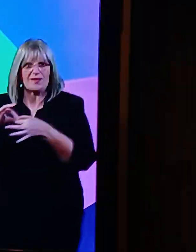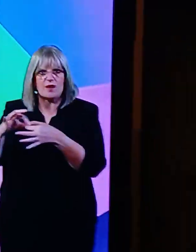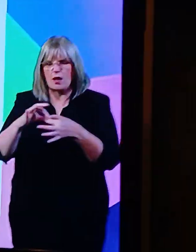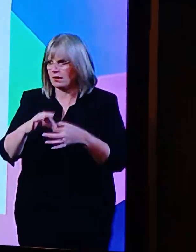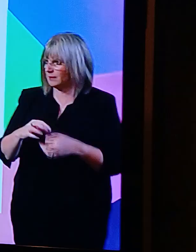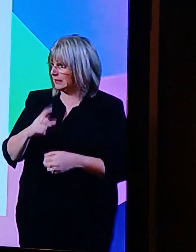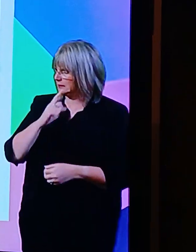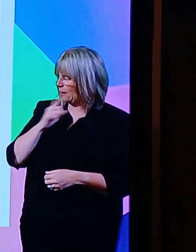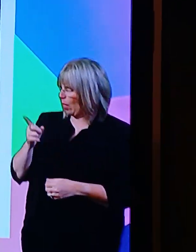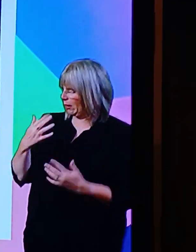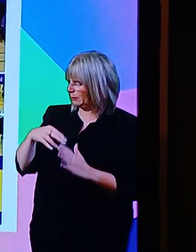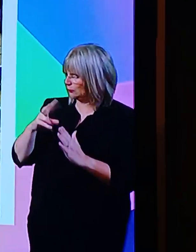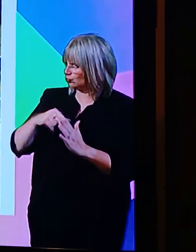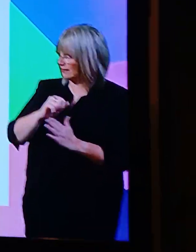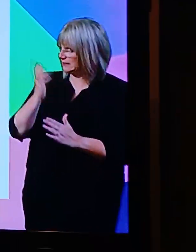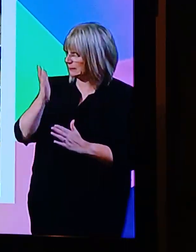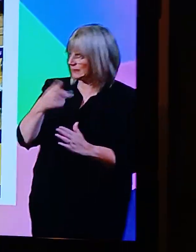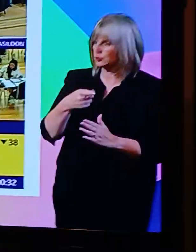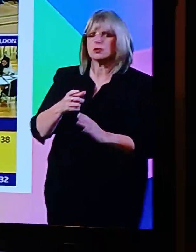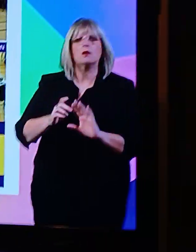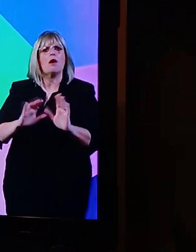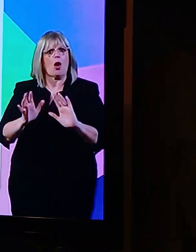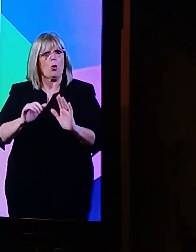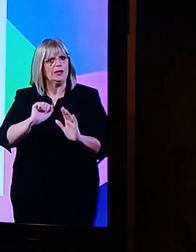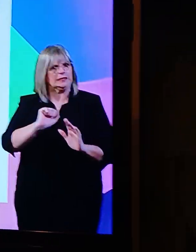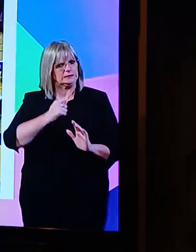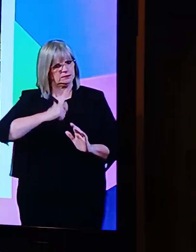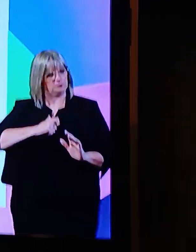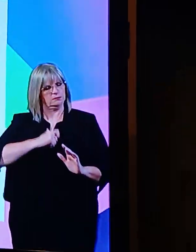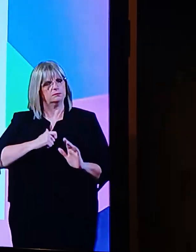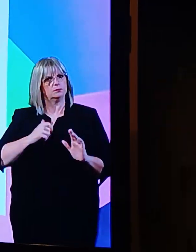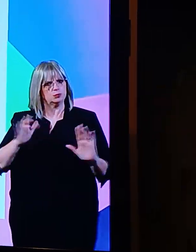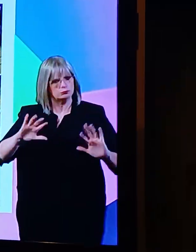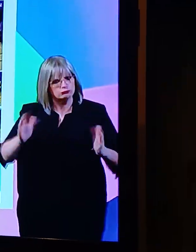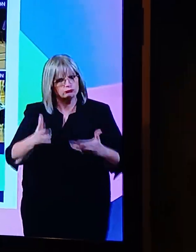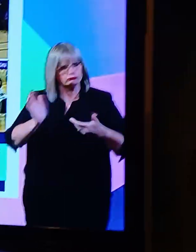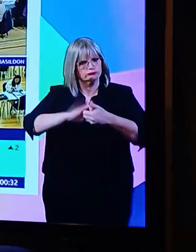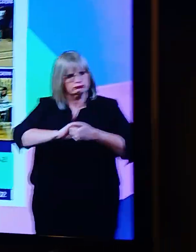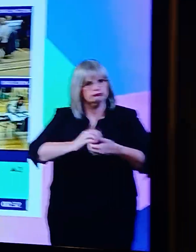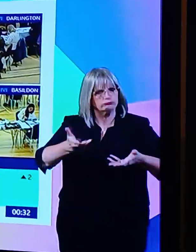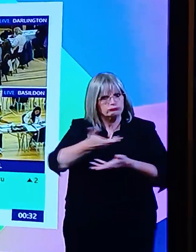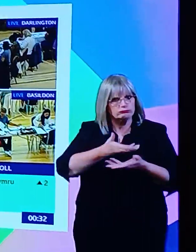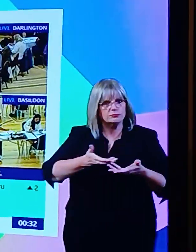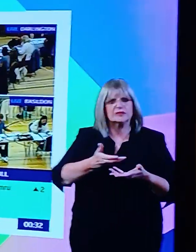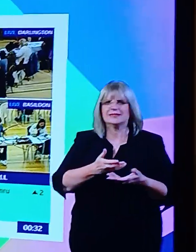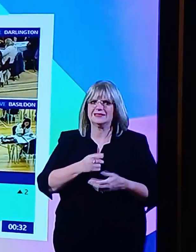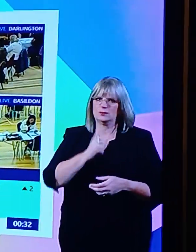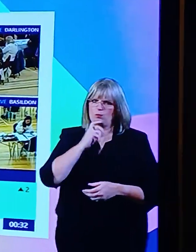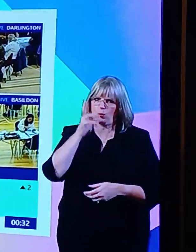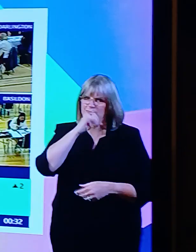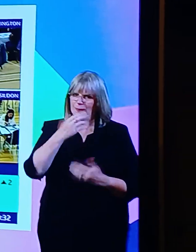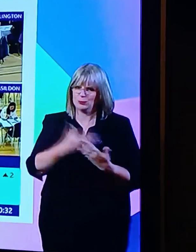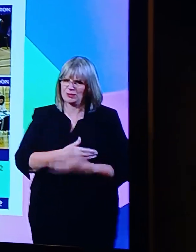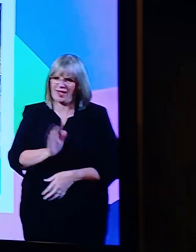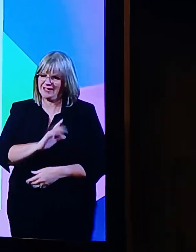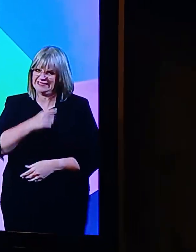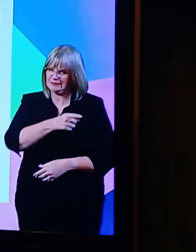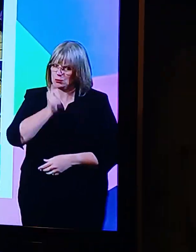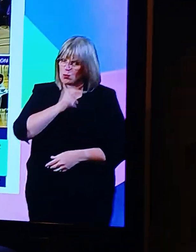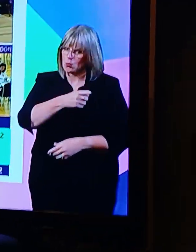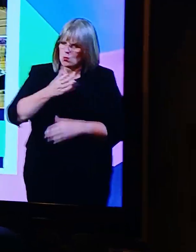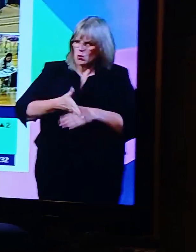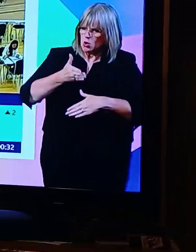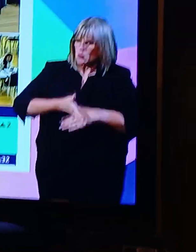I don't like you very much, Mayor of London, but I don't mind keeping in charge. He's not sleeping tonight because he's working hard. He's a workaholic. He's getting ready for tomorrow,